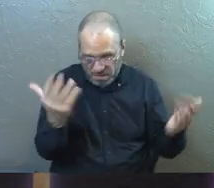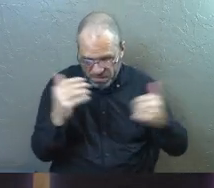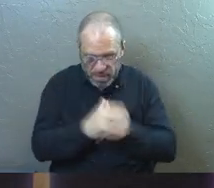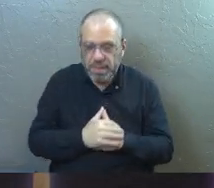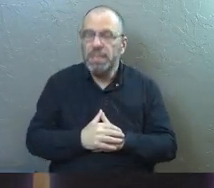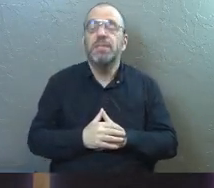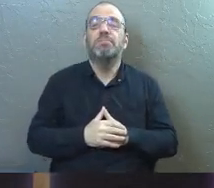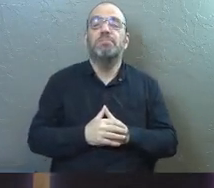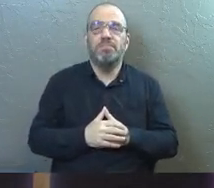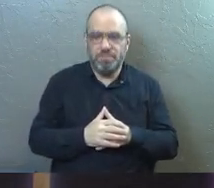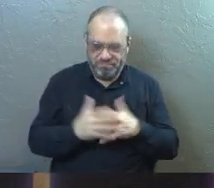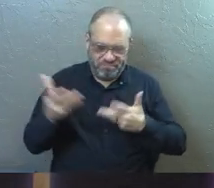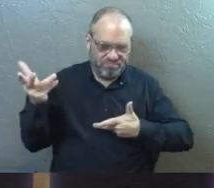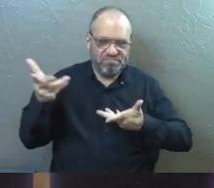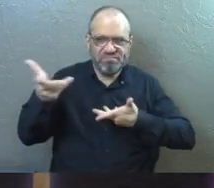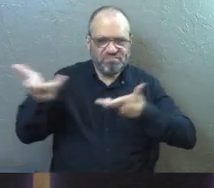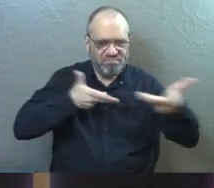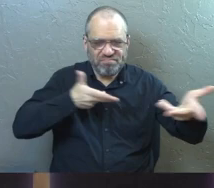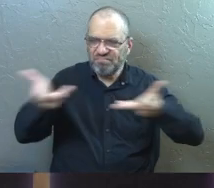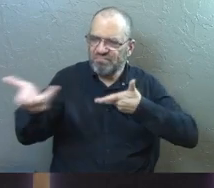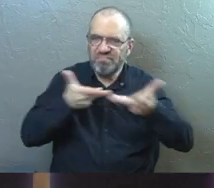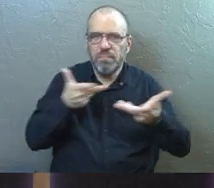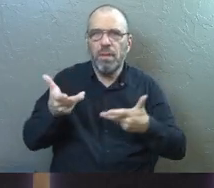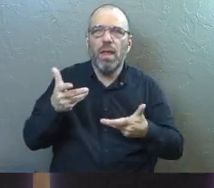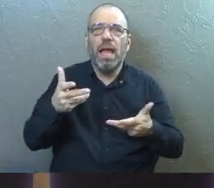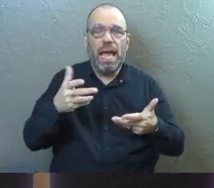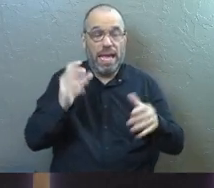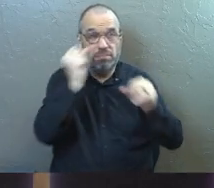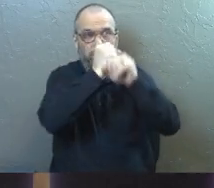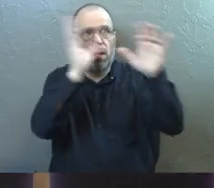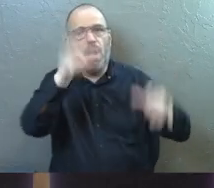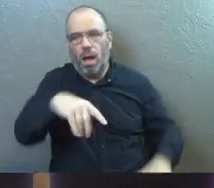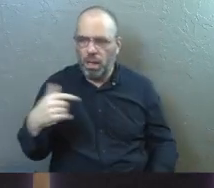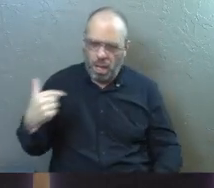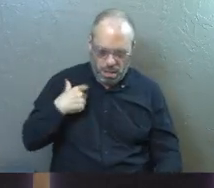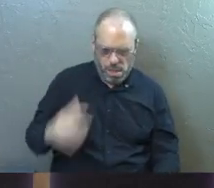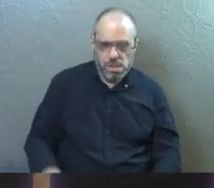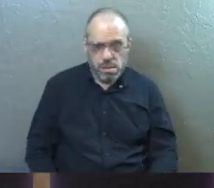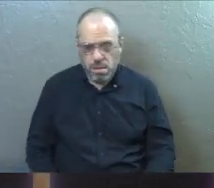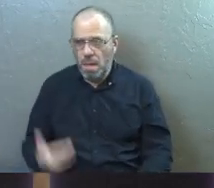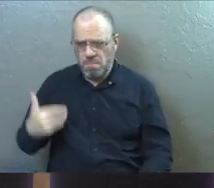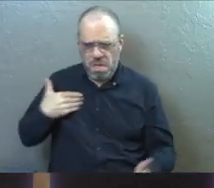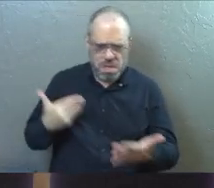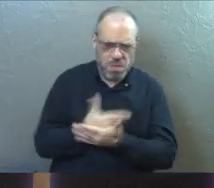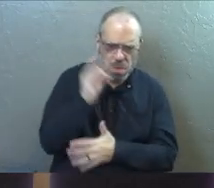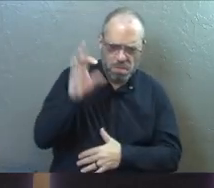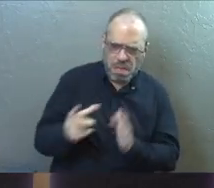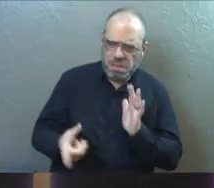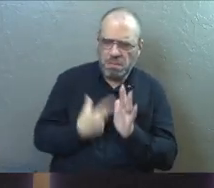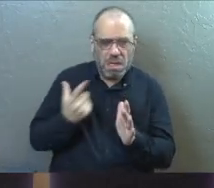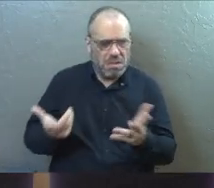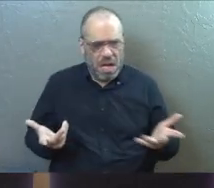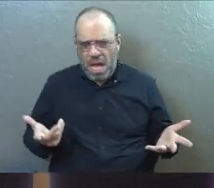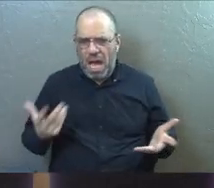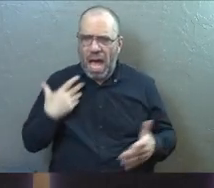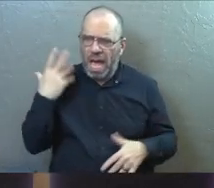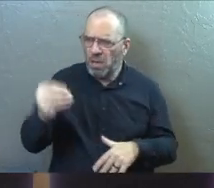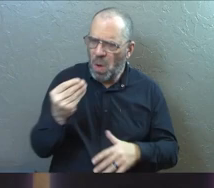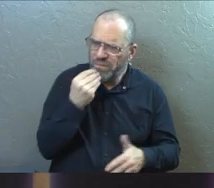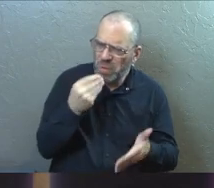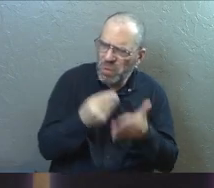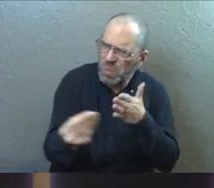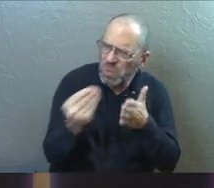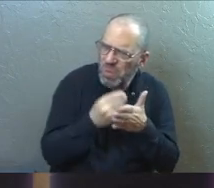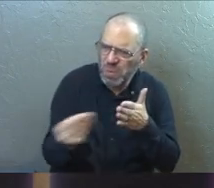and so we called and we talked and he painted this picture he's like okay as a new pastor he's like sometimes I go to the